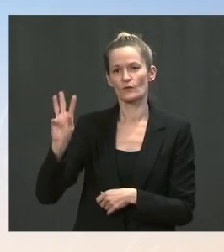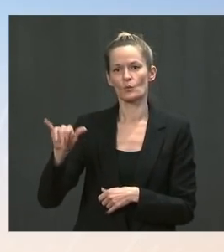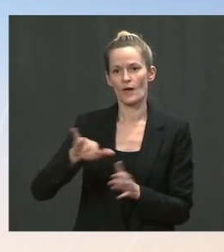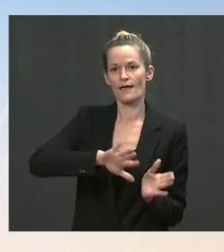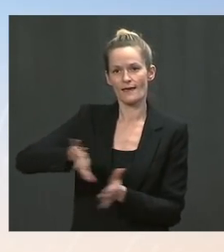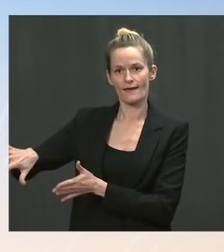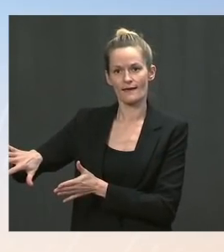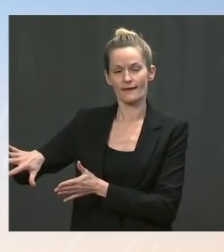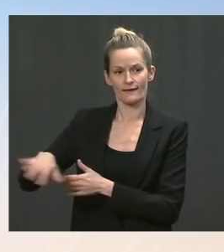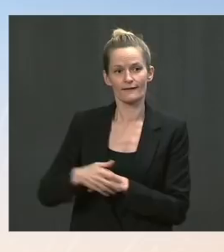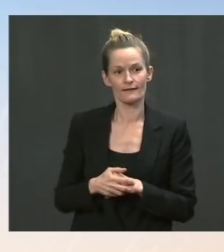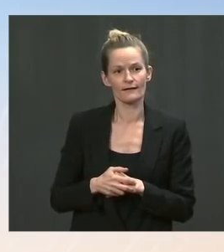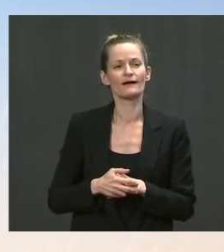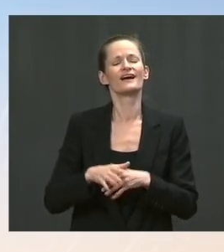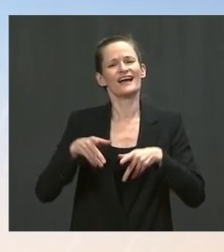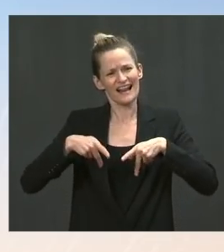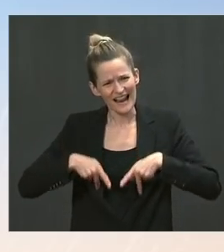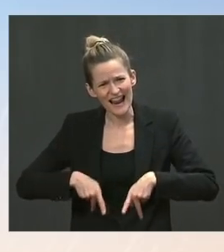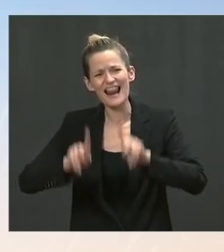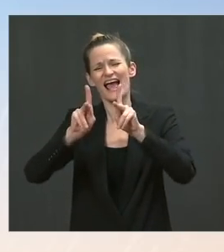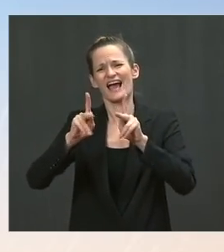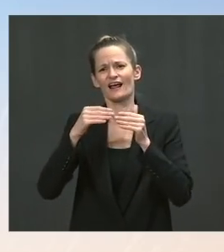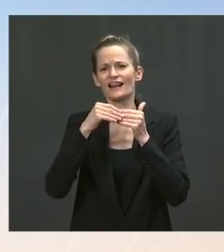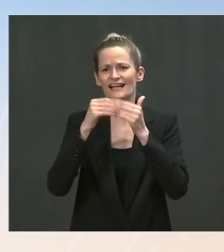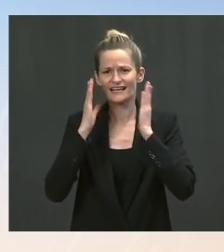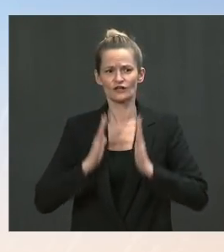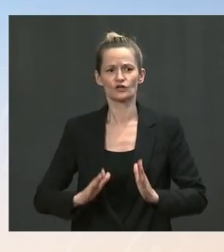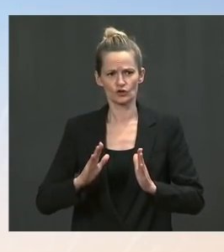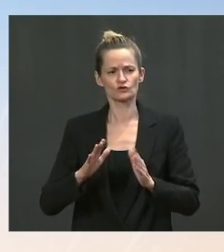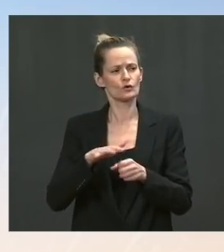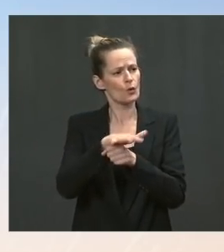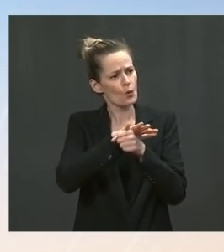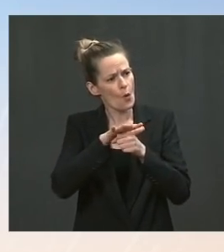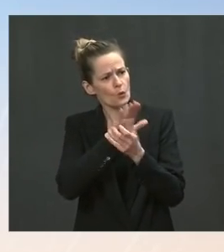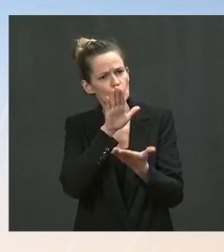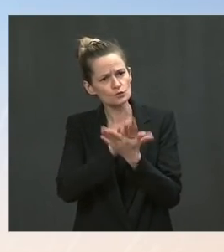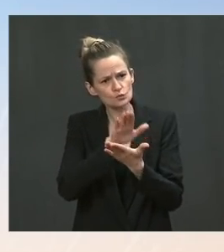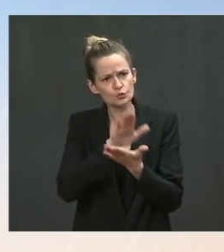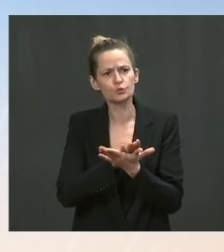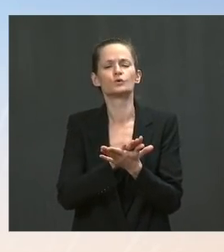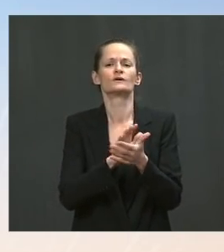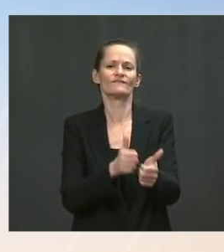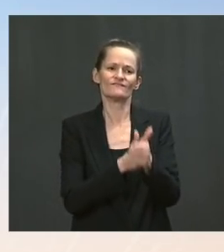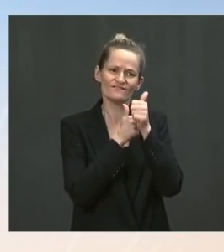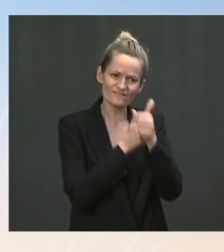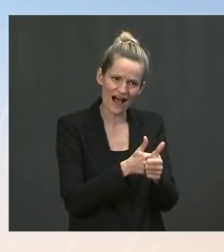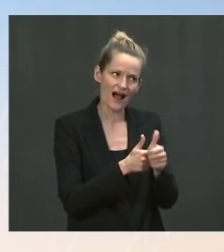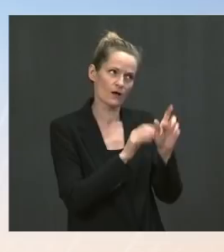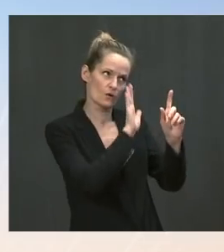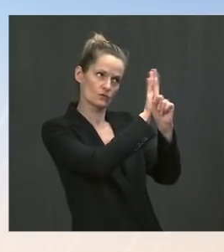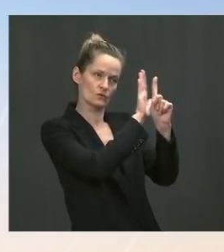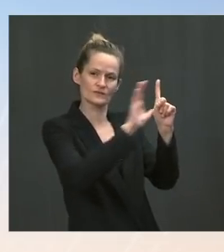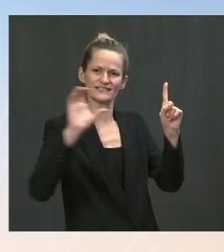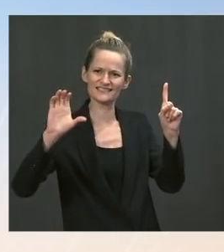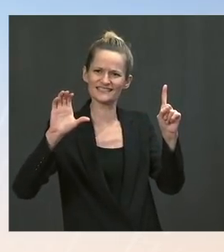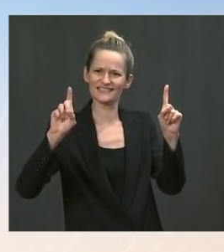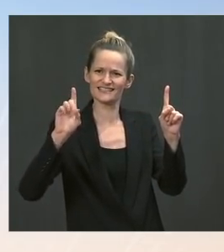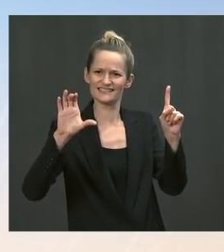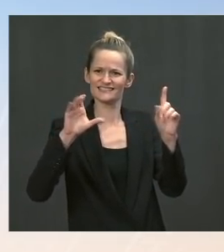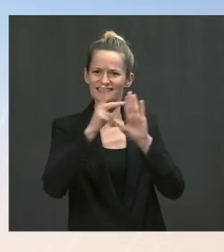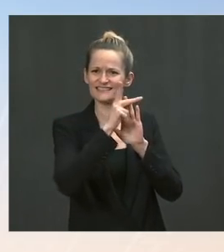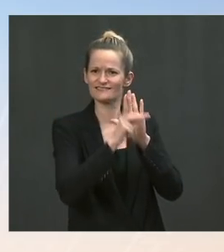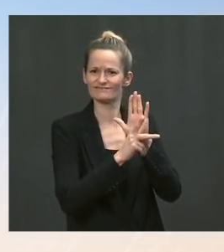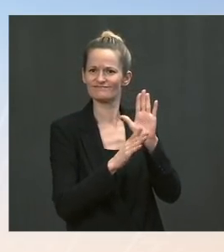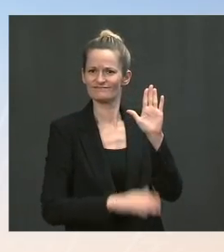universities to do the right, or local schools as well to do exactly the right thing. I think you heard yesterday, or